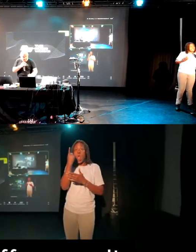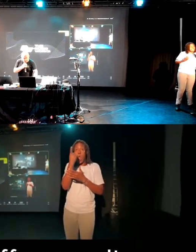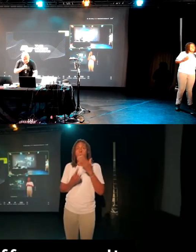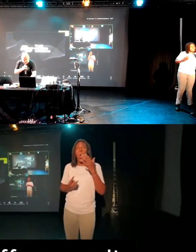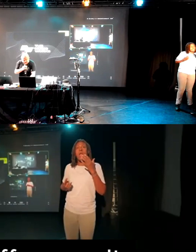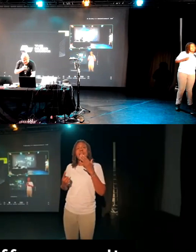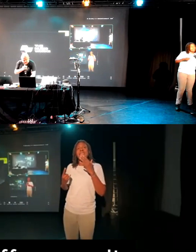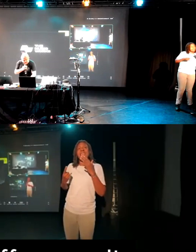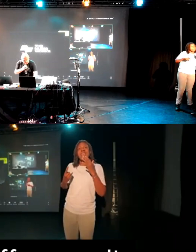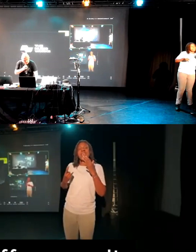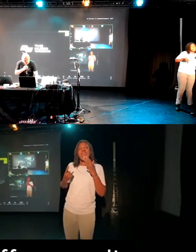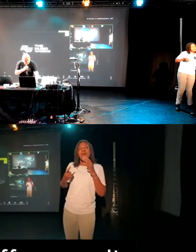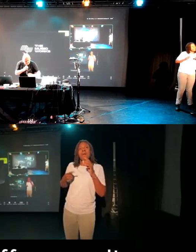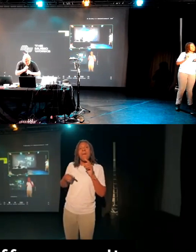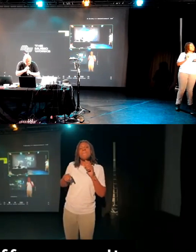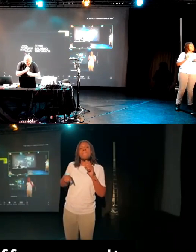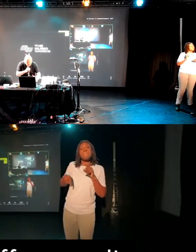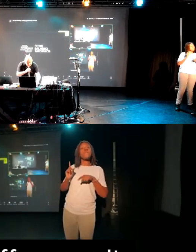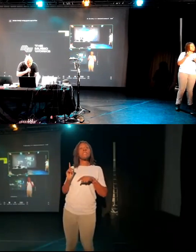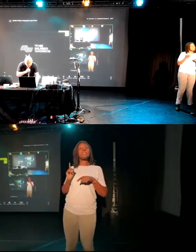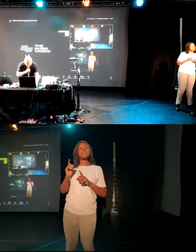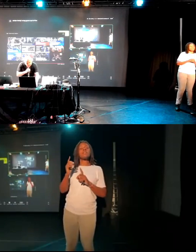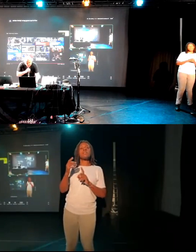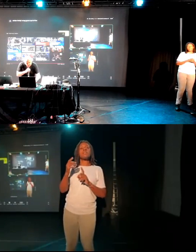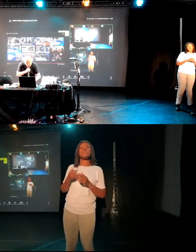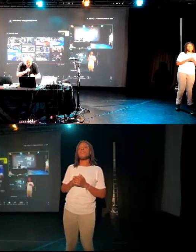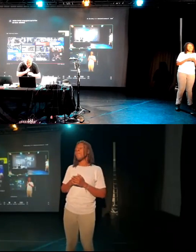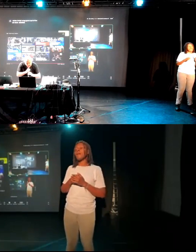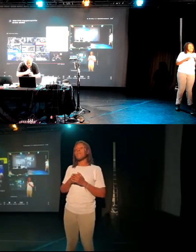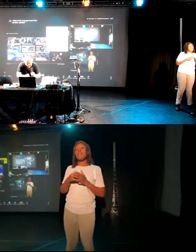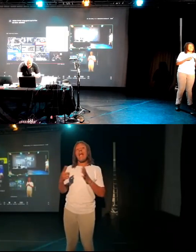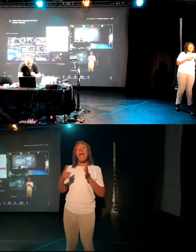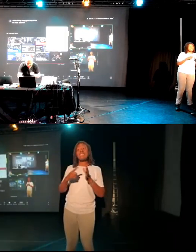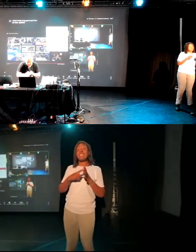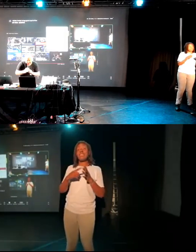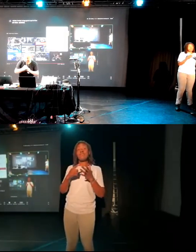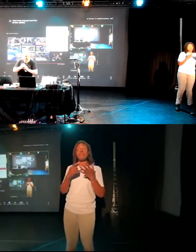on to some fantastic stuff as a result of this. wonder how I get out of this now.